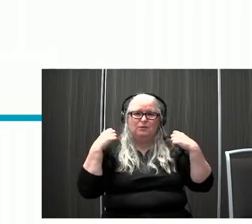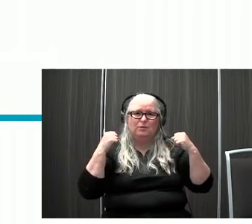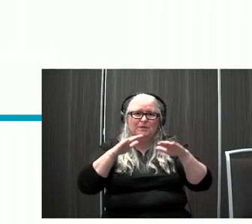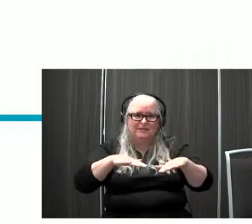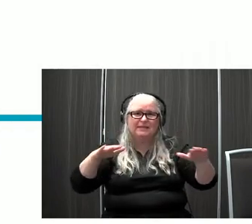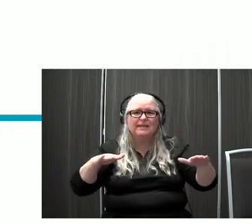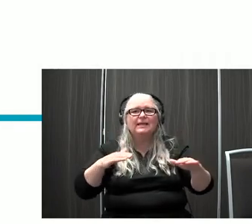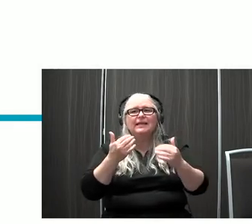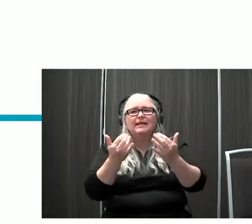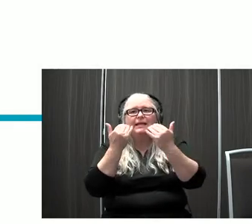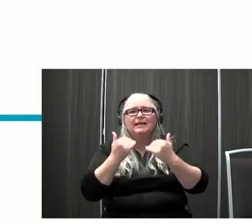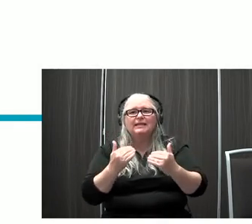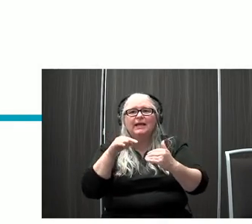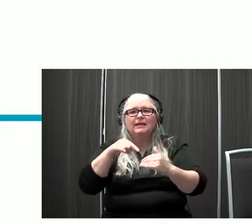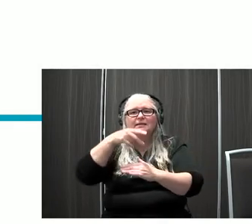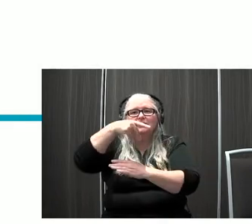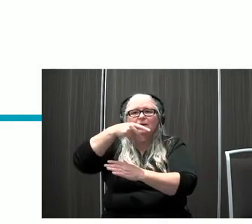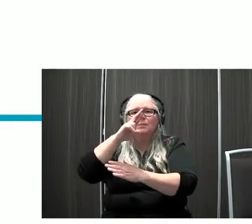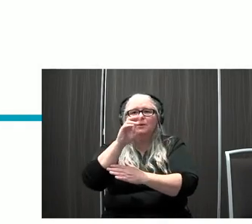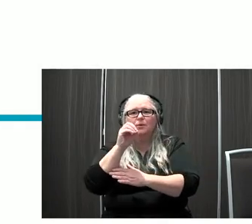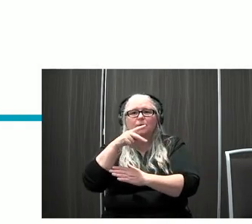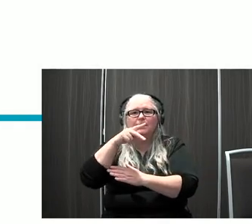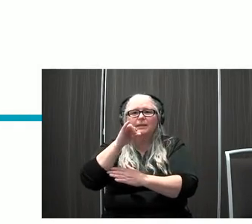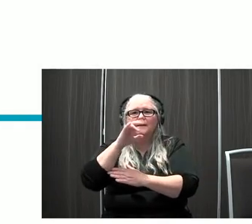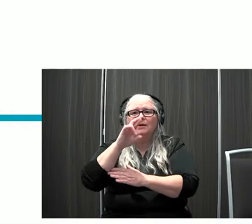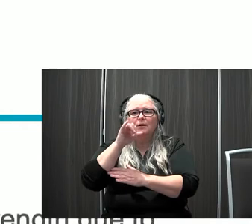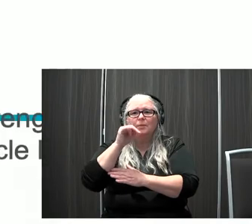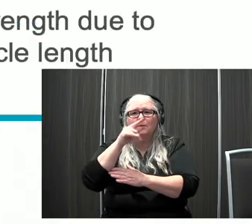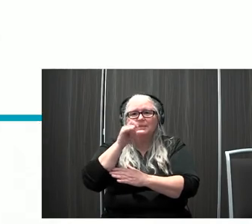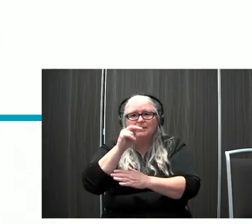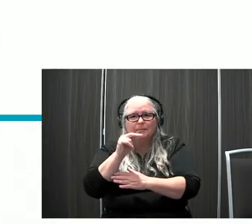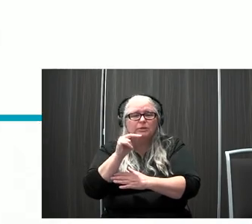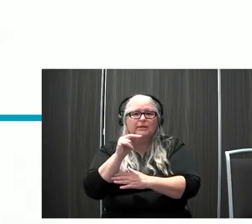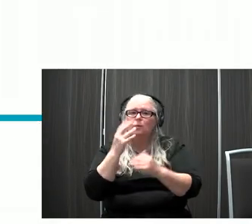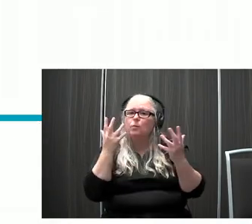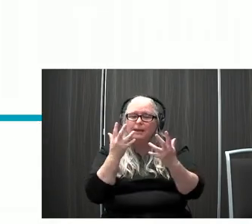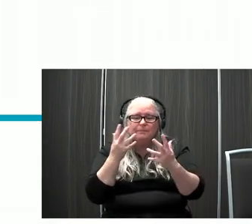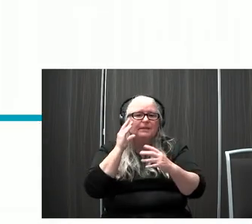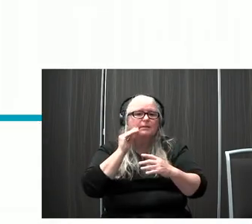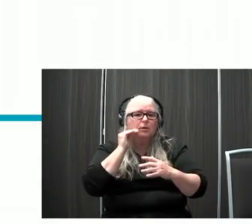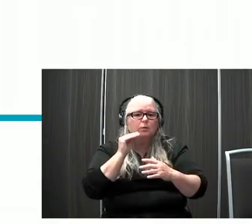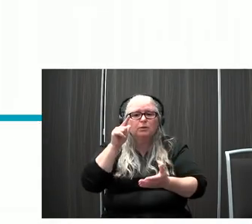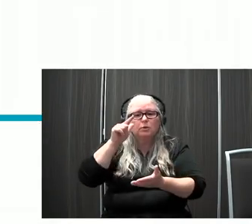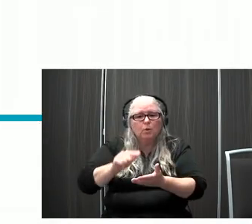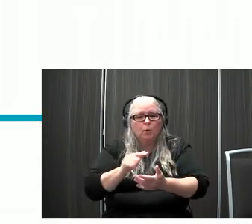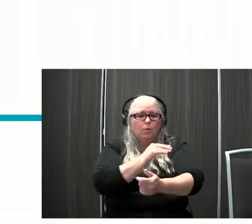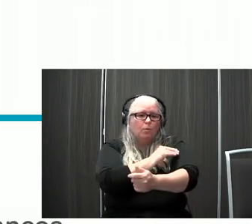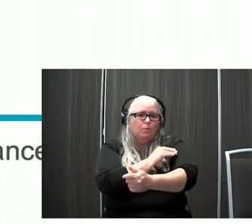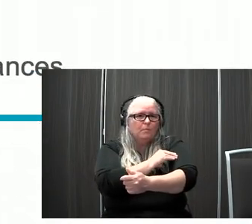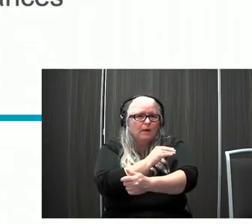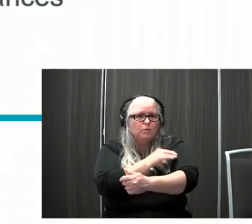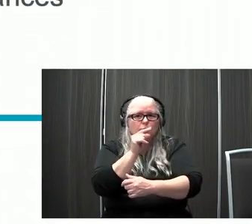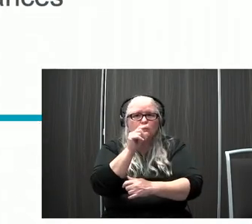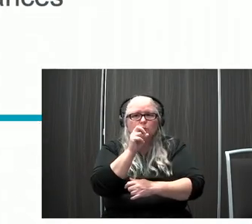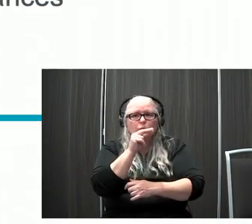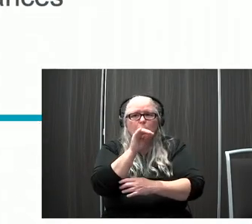proprioception, a lot of our kids with CHARGE experience low muscle tone, decreased strength due to impaired muscle length,